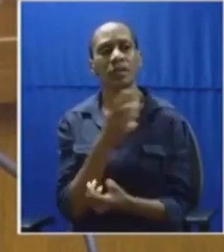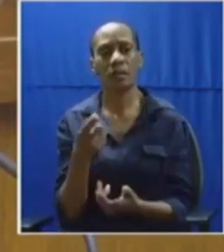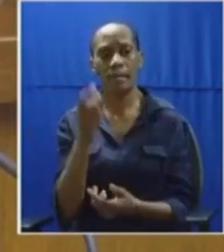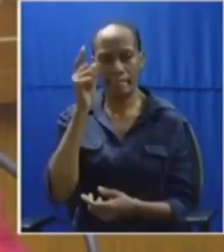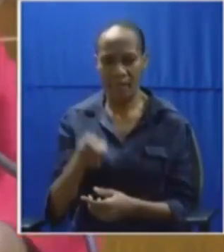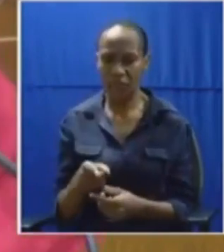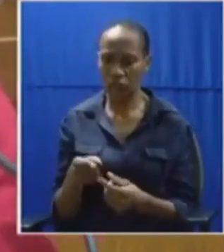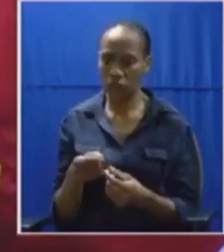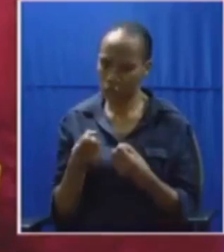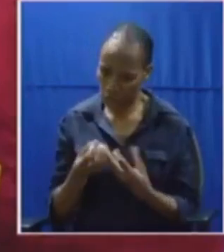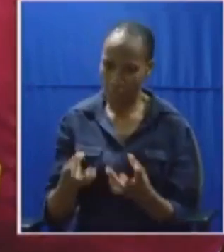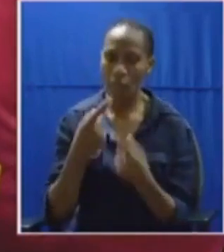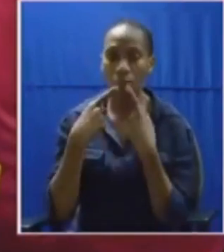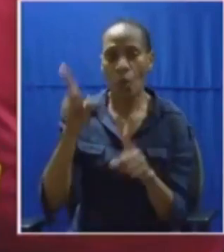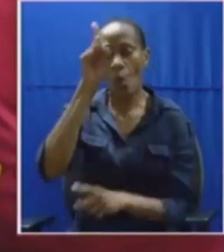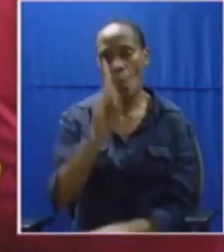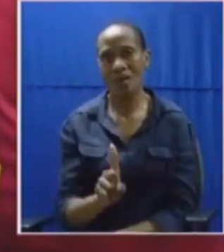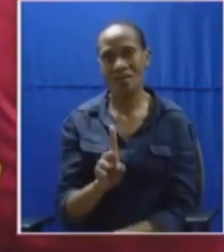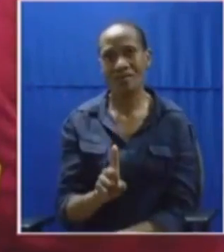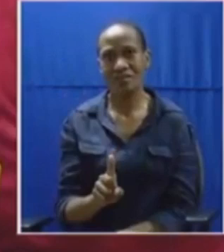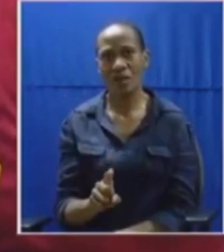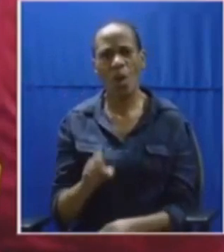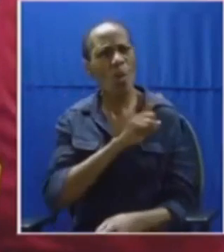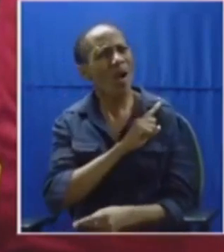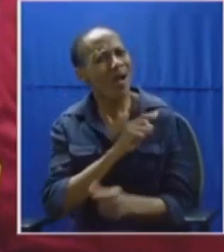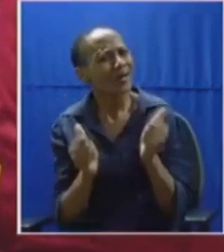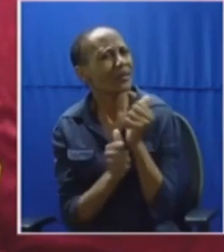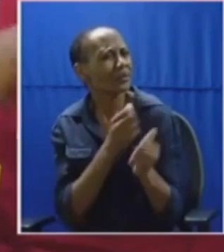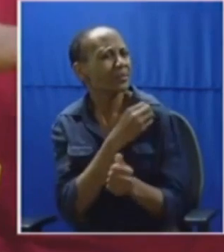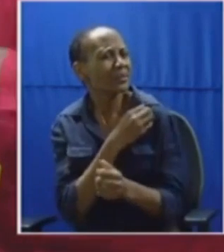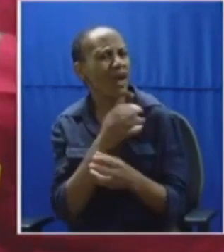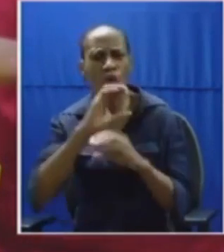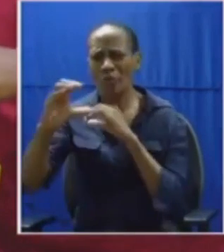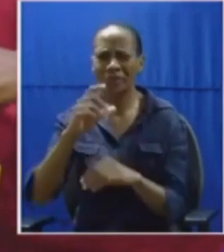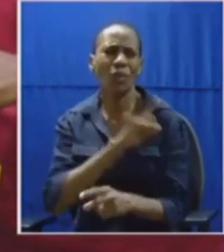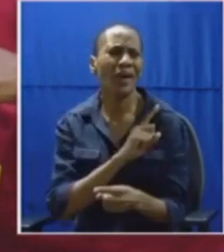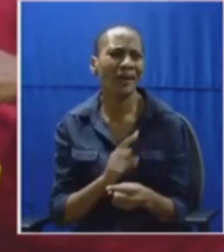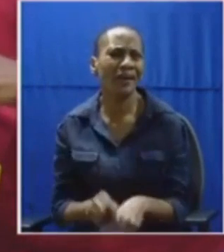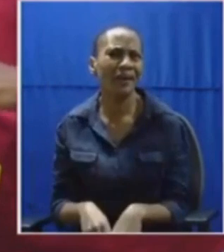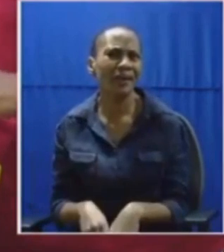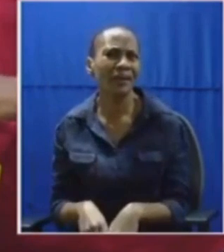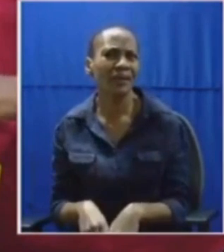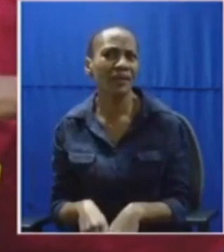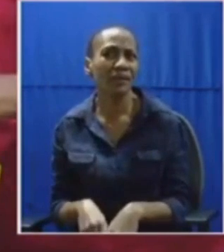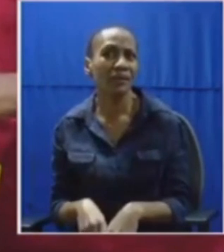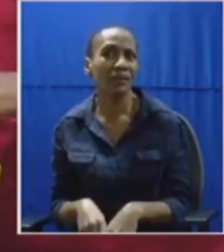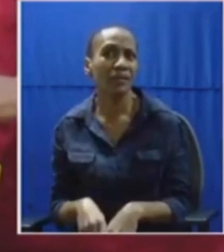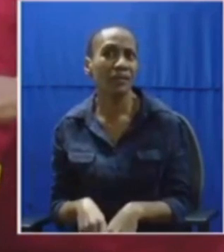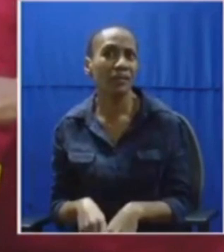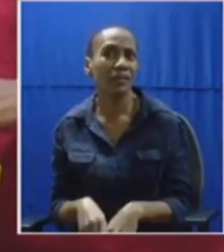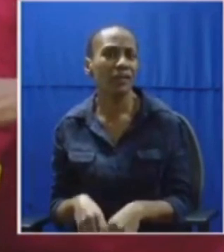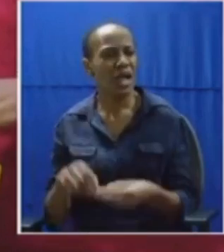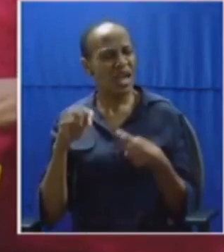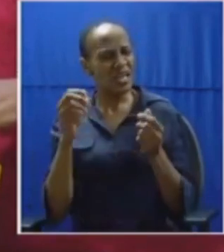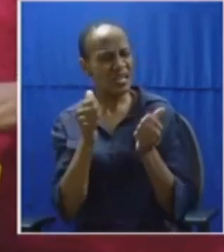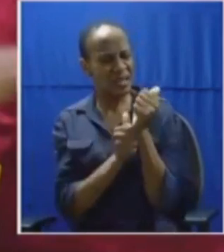why why should they be a deputy minister of communication for instance why should they be a deputy minister of